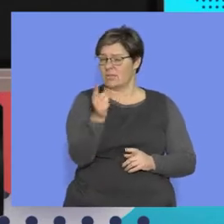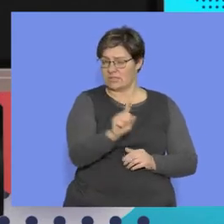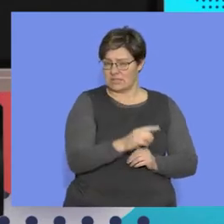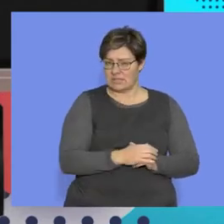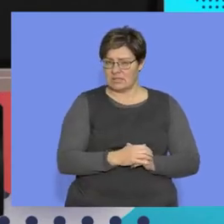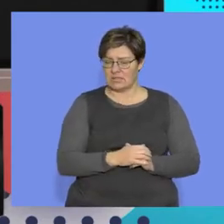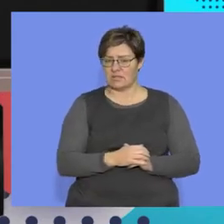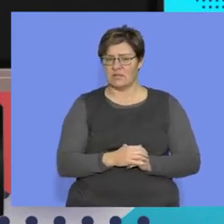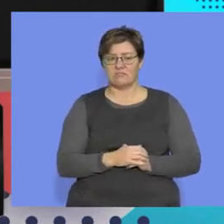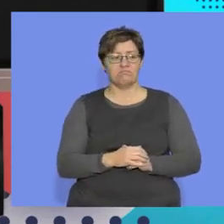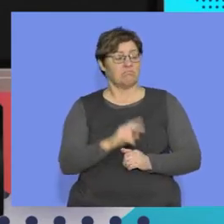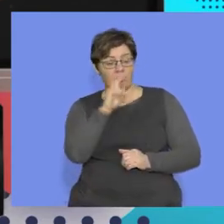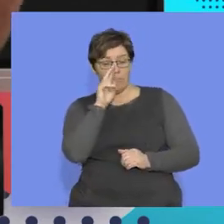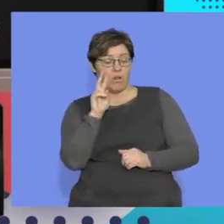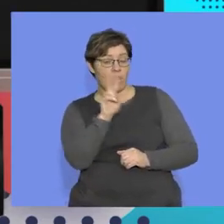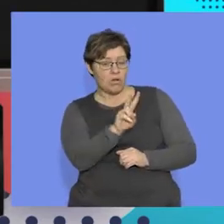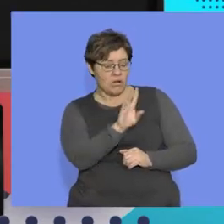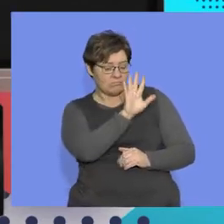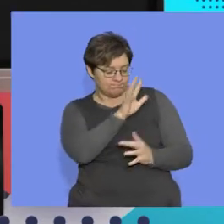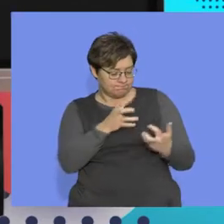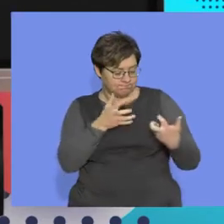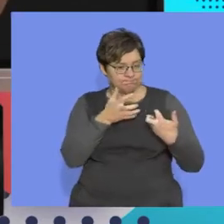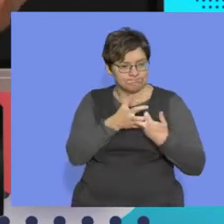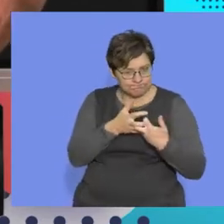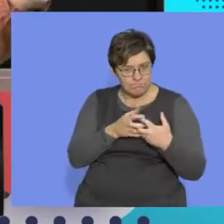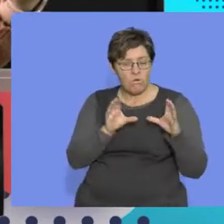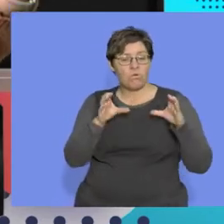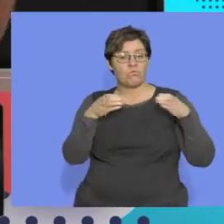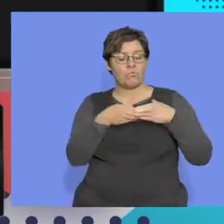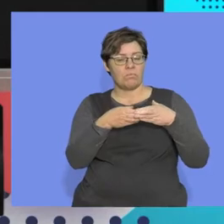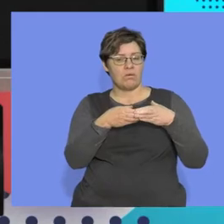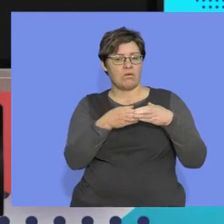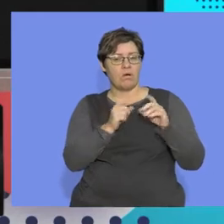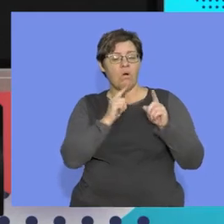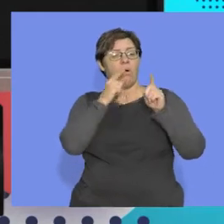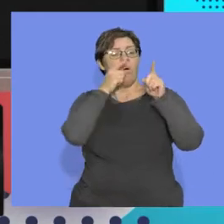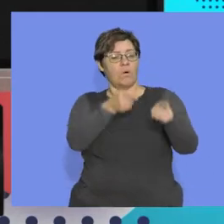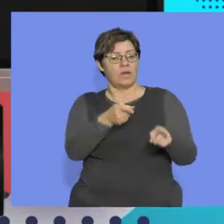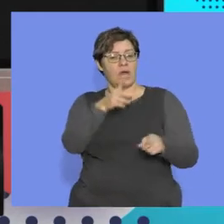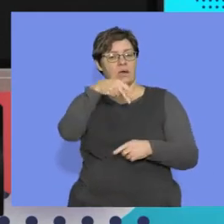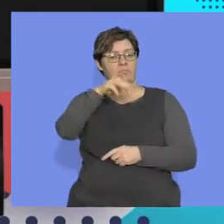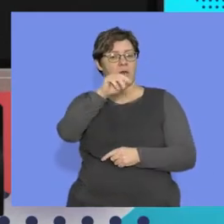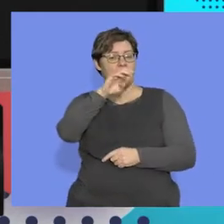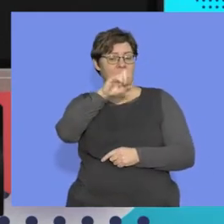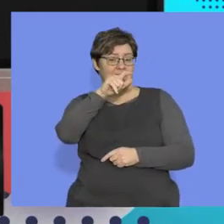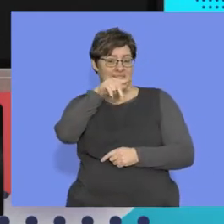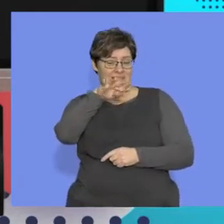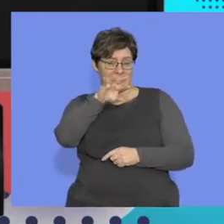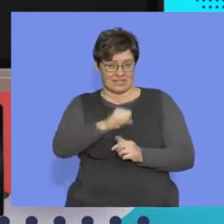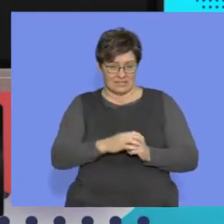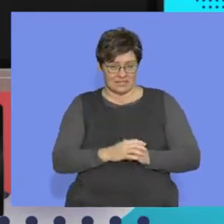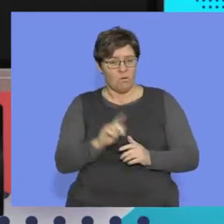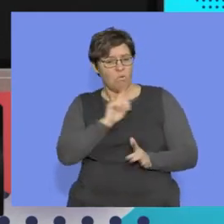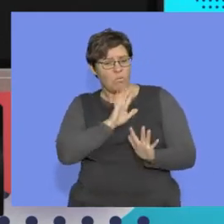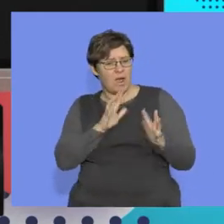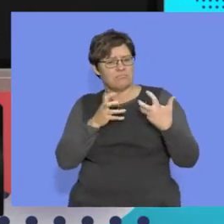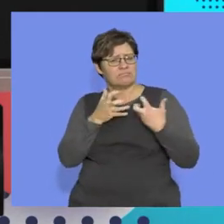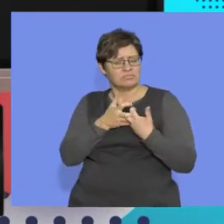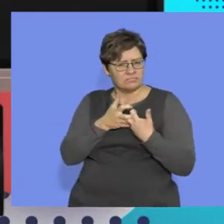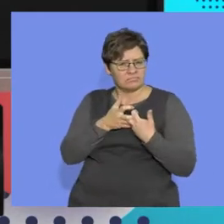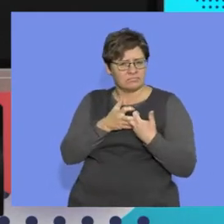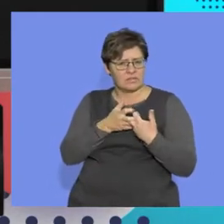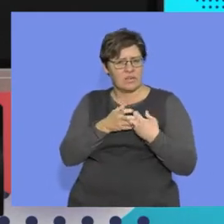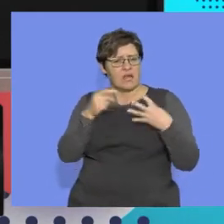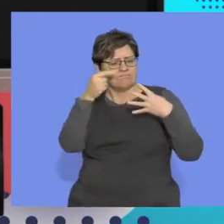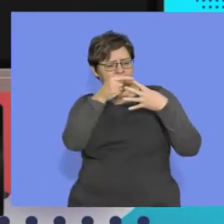when we look at it, we belong to a group, this order of primates. And the reason we belong there is because we